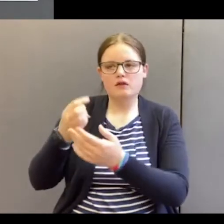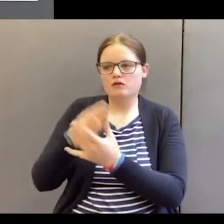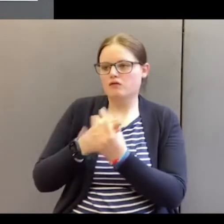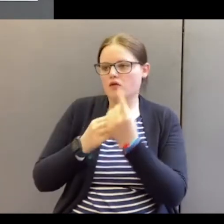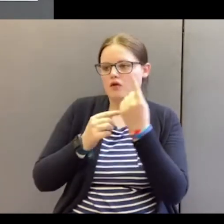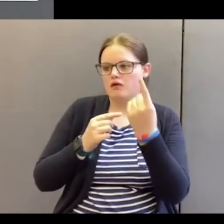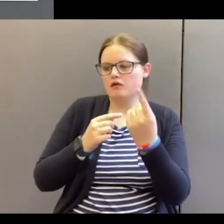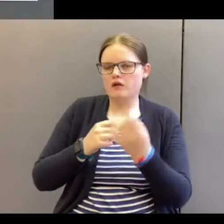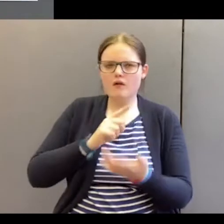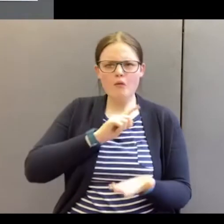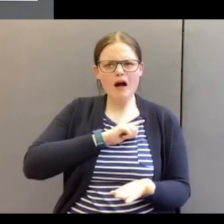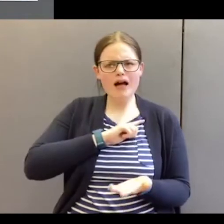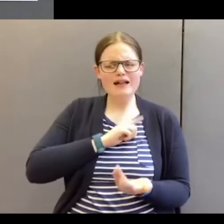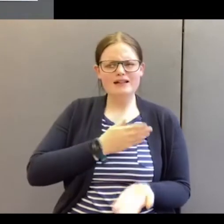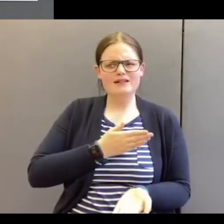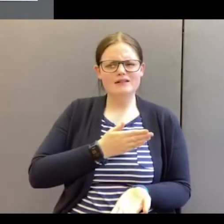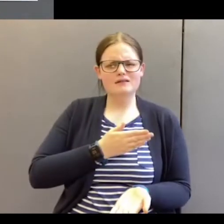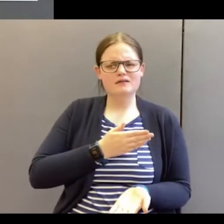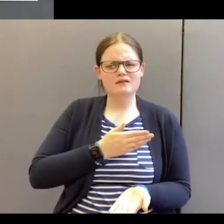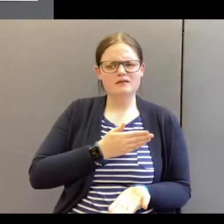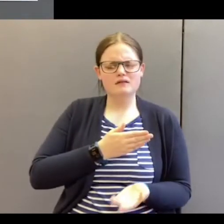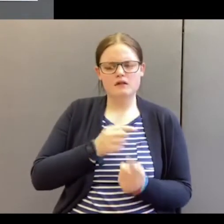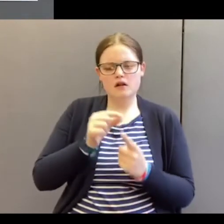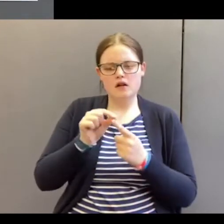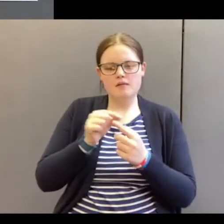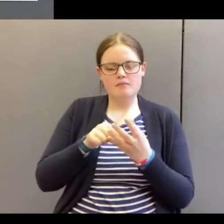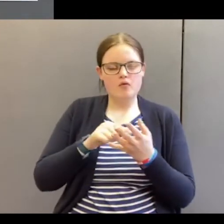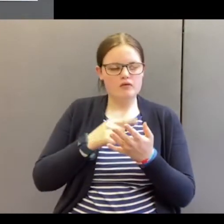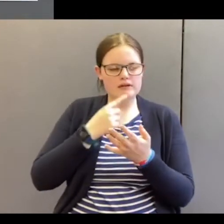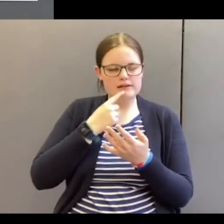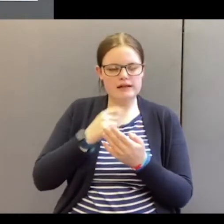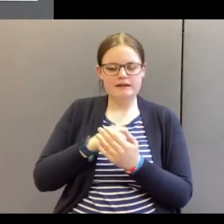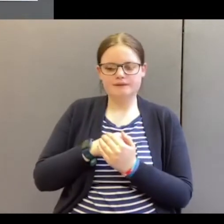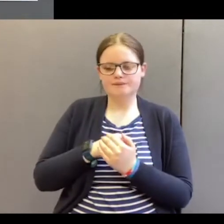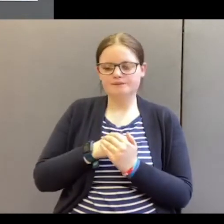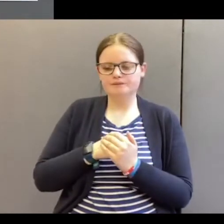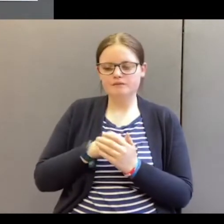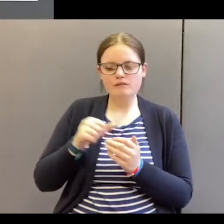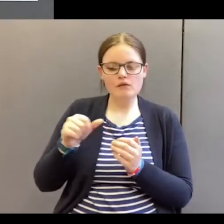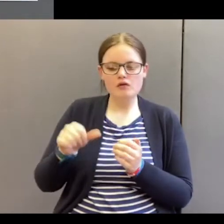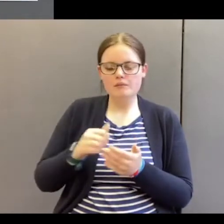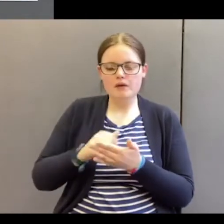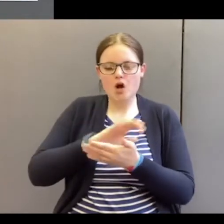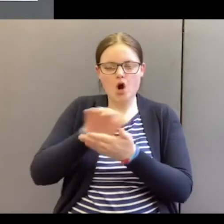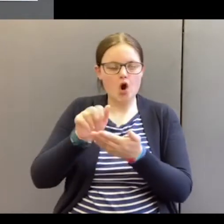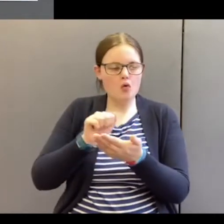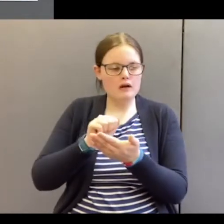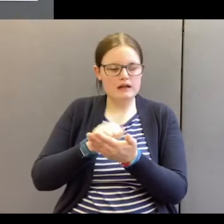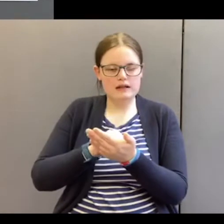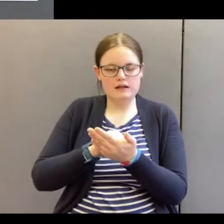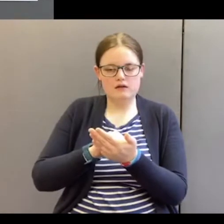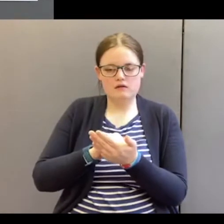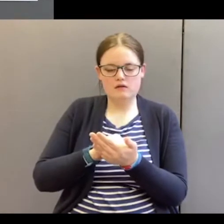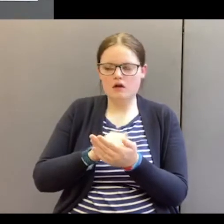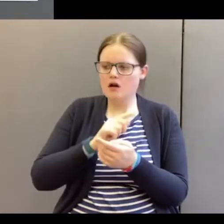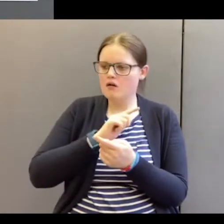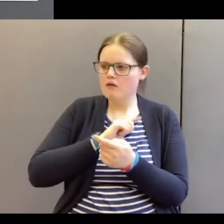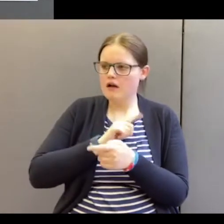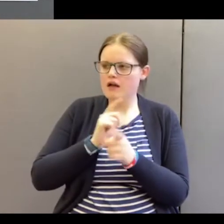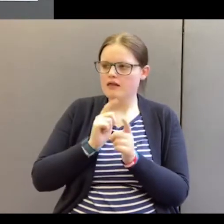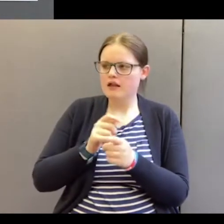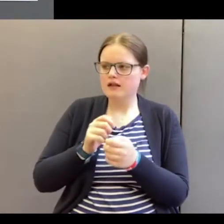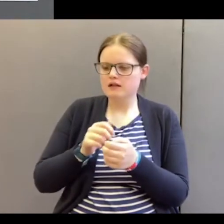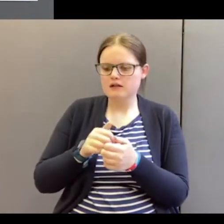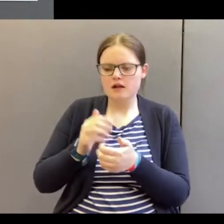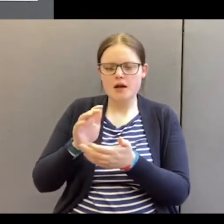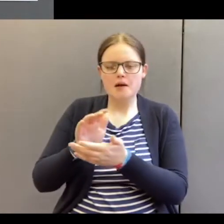Why? Well, Paul says it should be holy because this is well